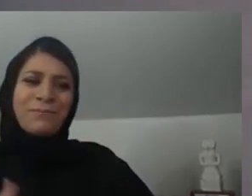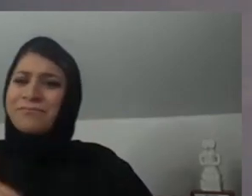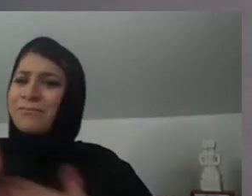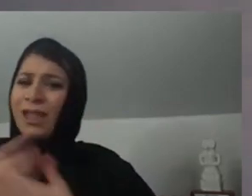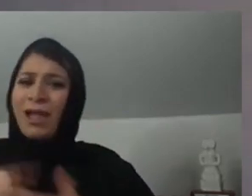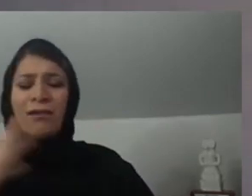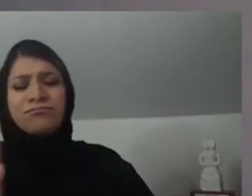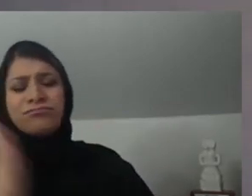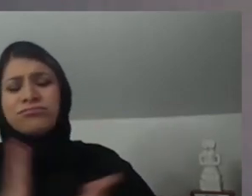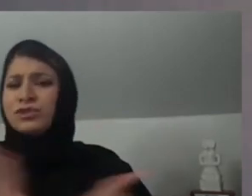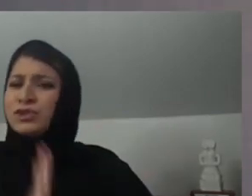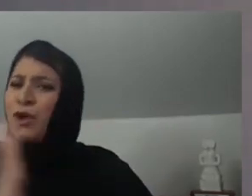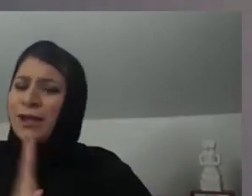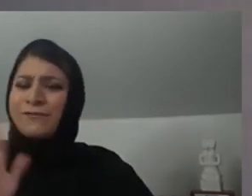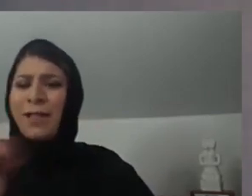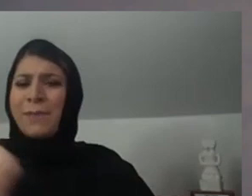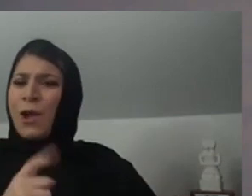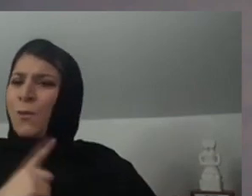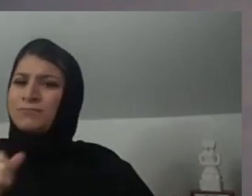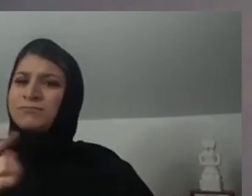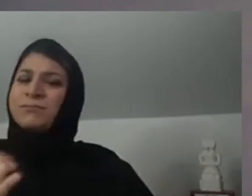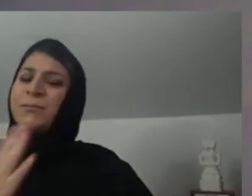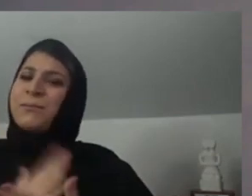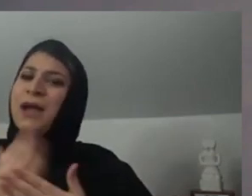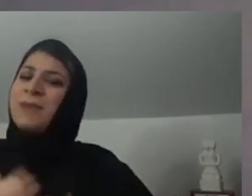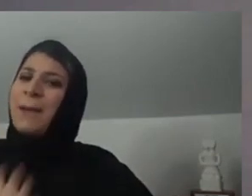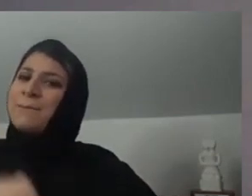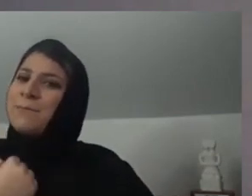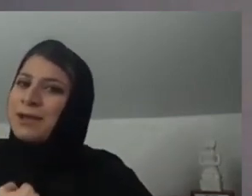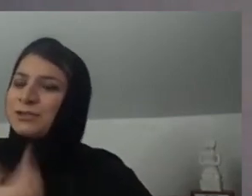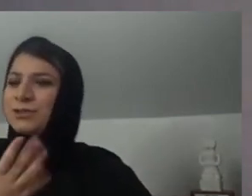say. So this is a wonderful opportunity for me to share my work with you.